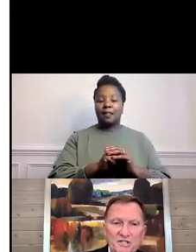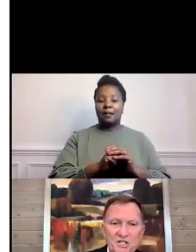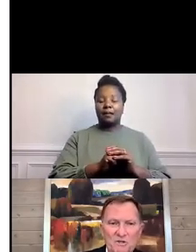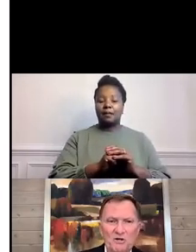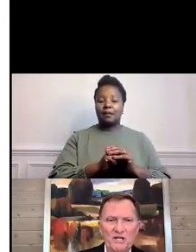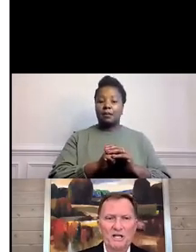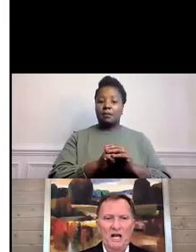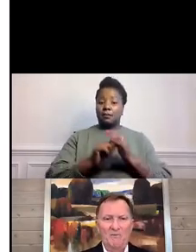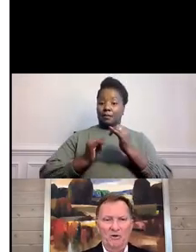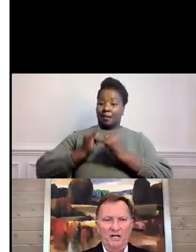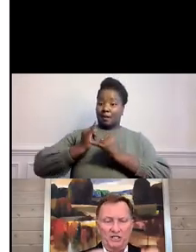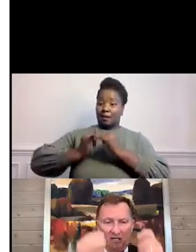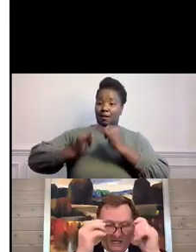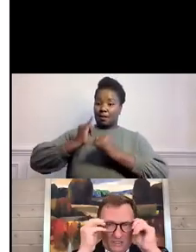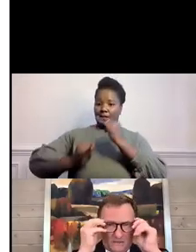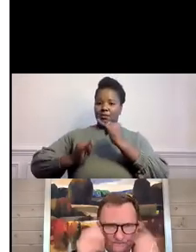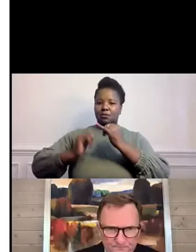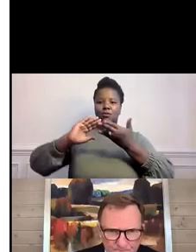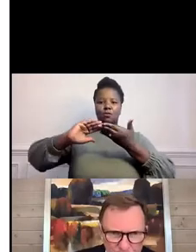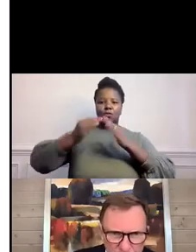last is community collaboration.